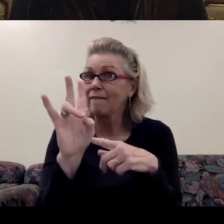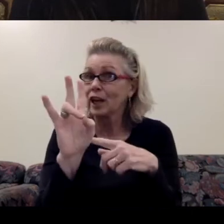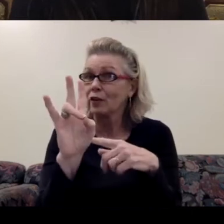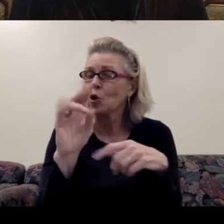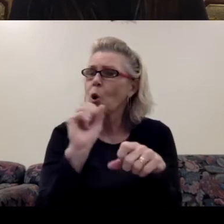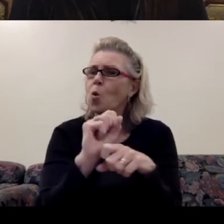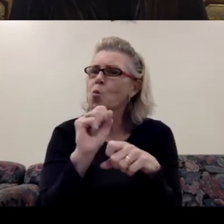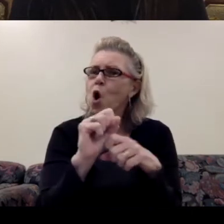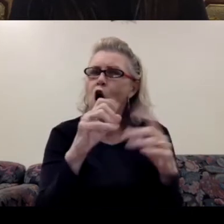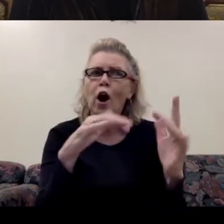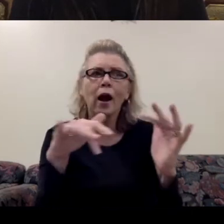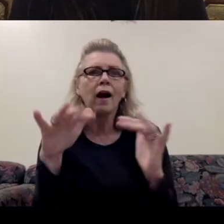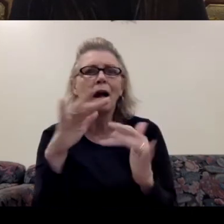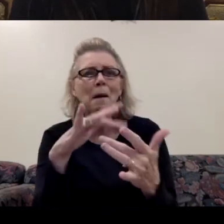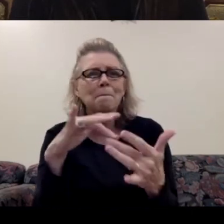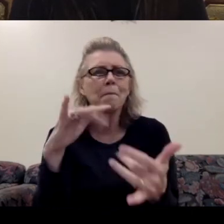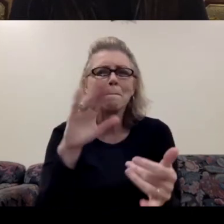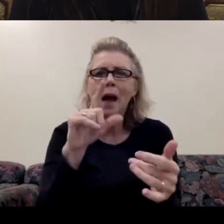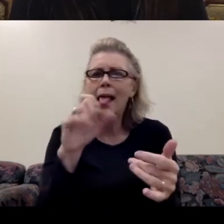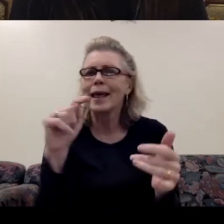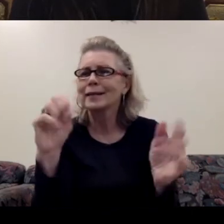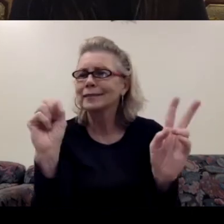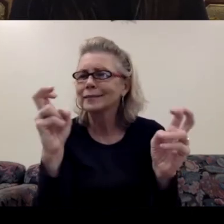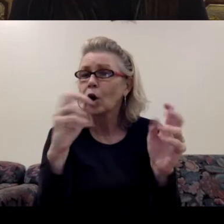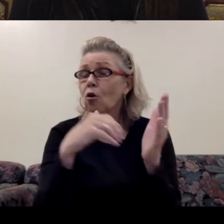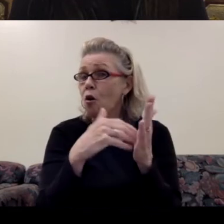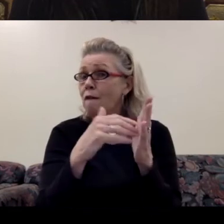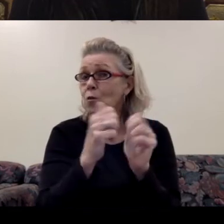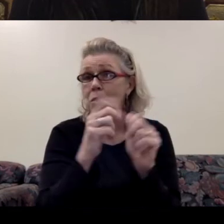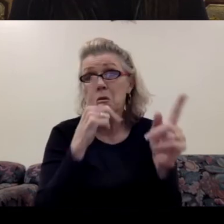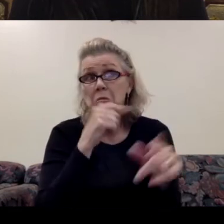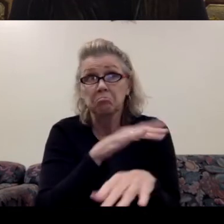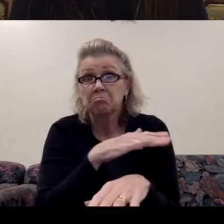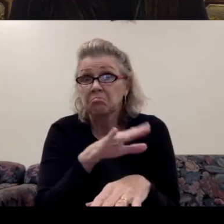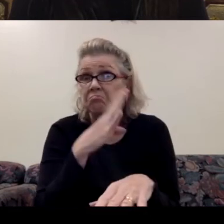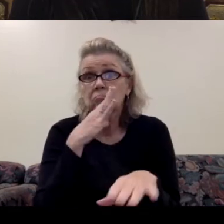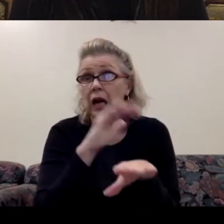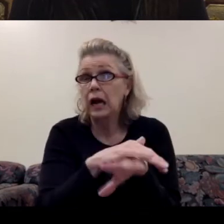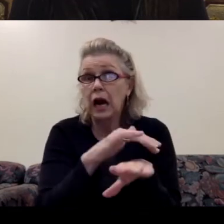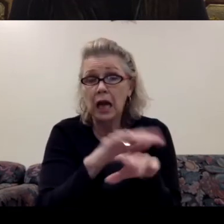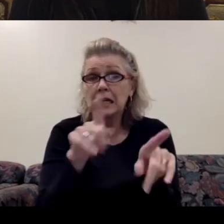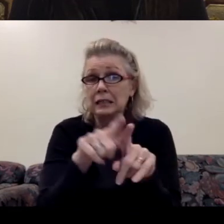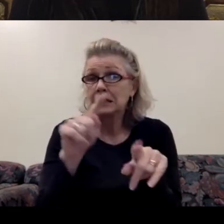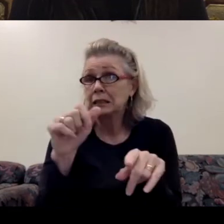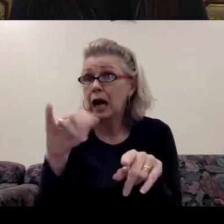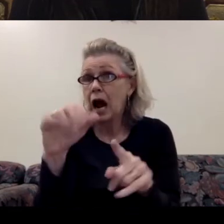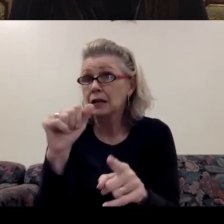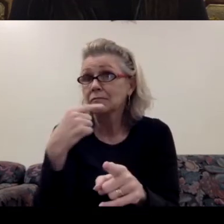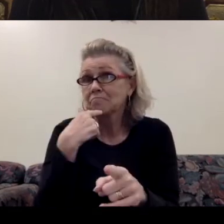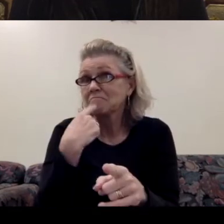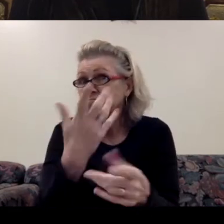often with people who do not speak English. Like Tanya was saying, uh, I'm dependent upon